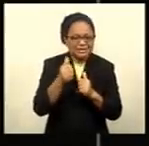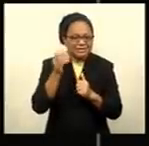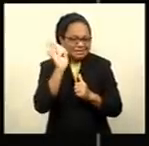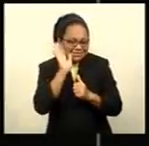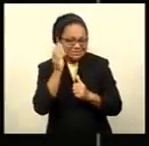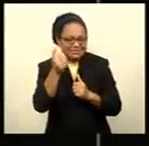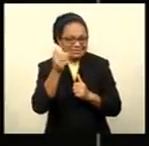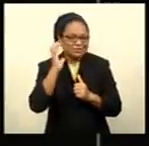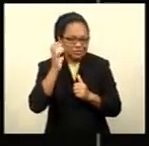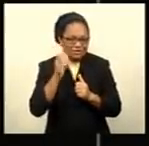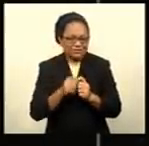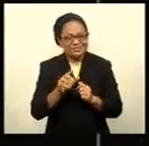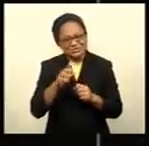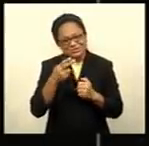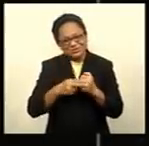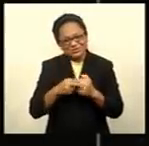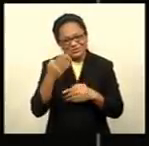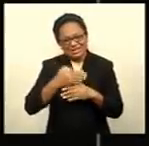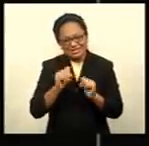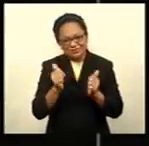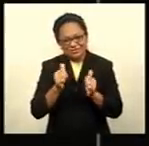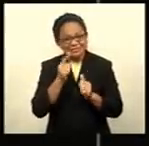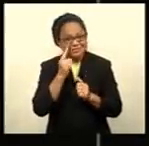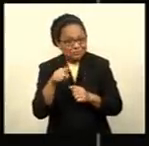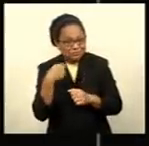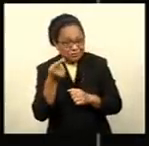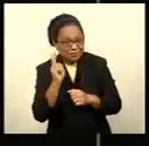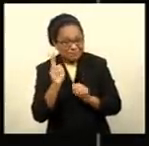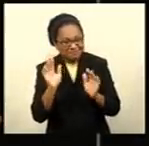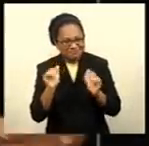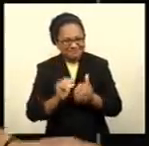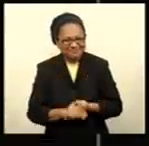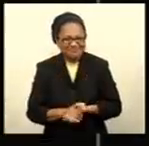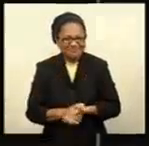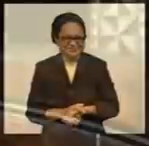stations live. That's your news for tonight. I'll see you again tomorrow. More Manda.